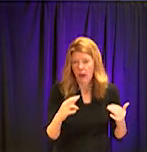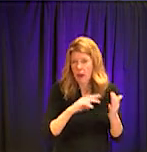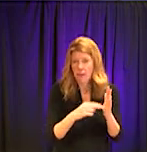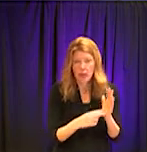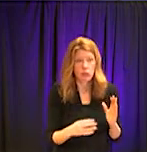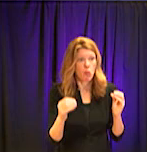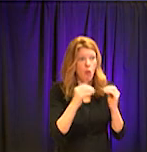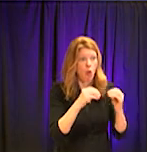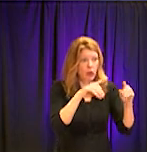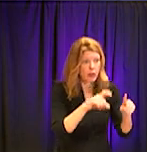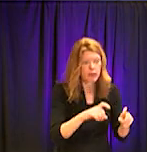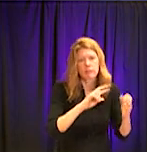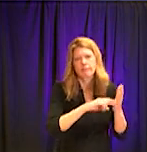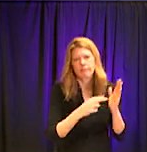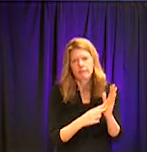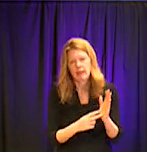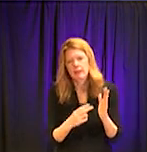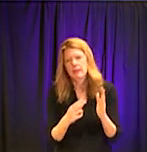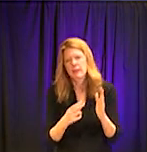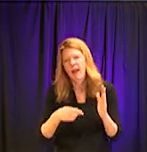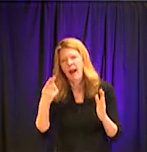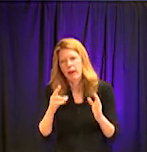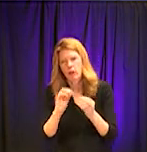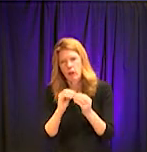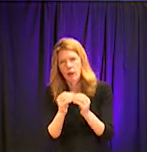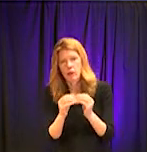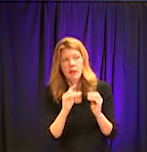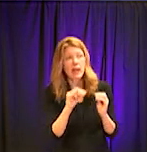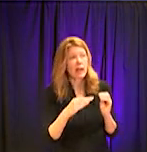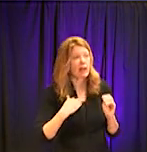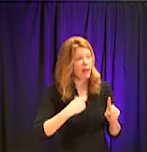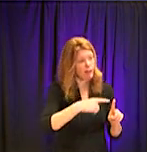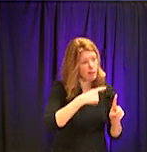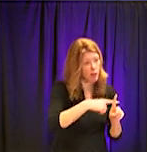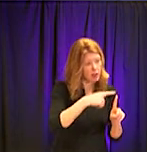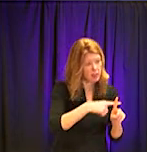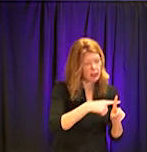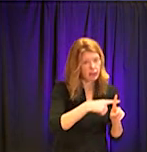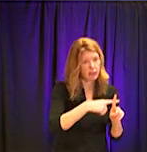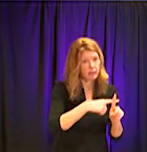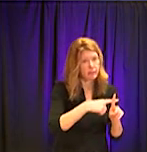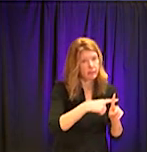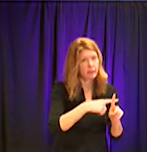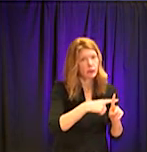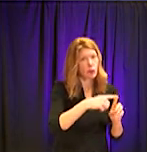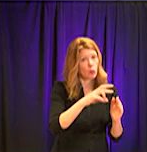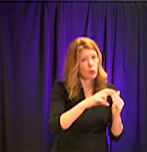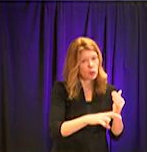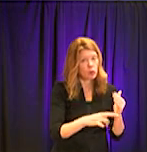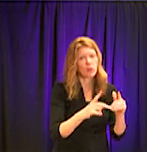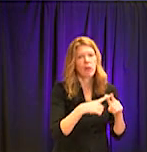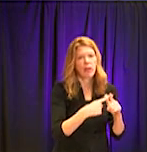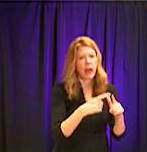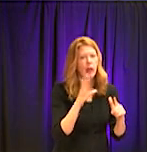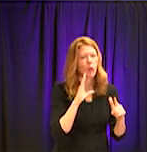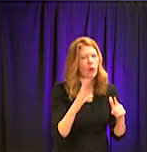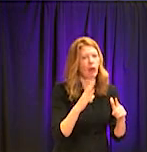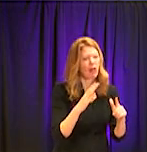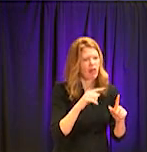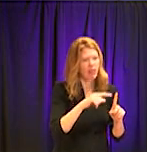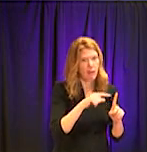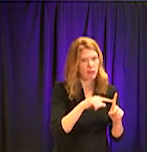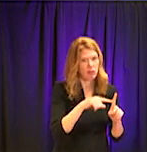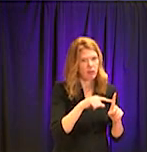positives. And that's what we want to do because when we find positives and we can isolate them appropriately and keep them away from the rest of the public.